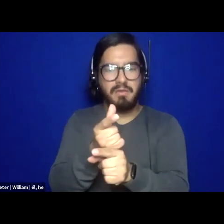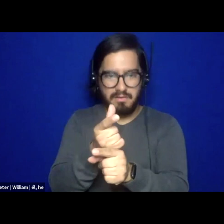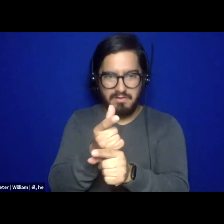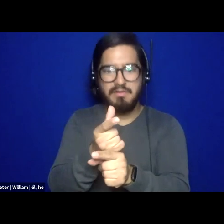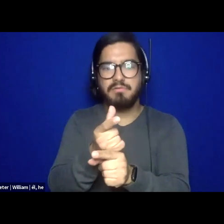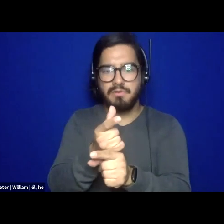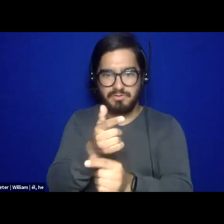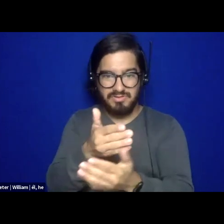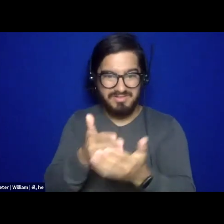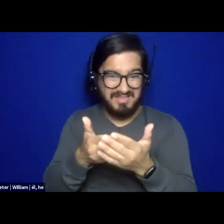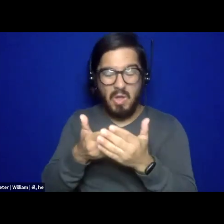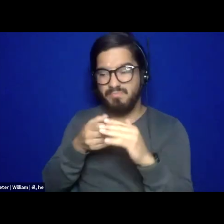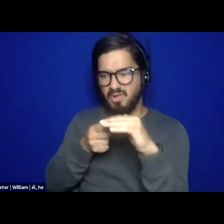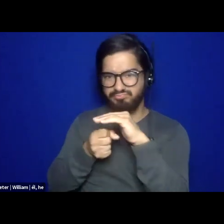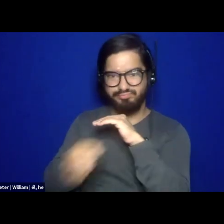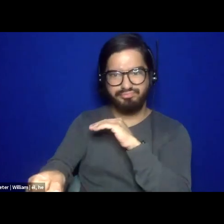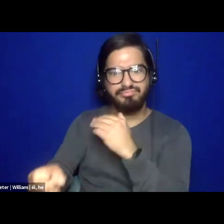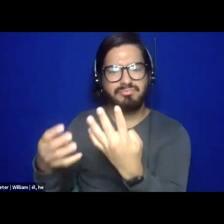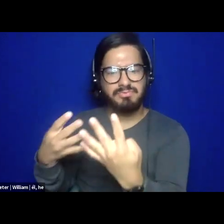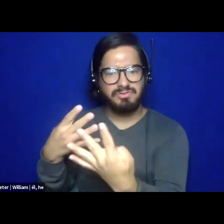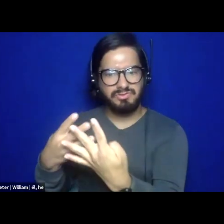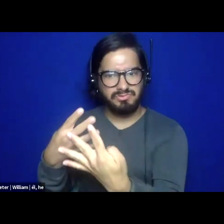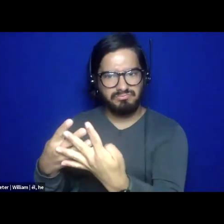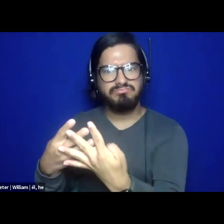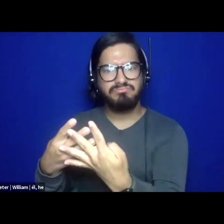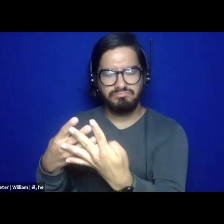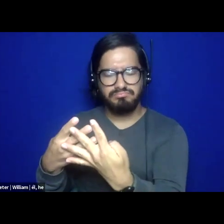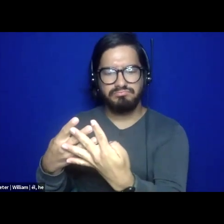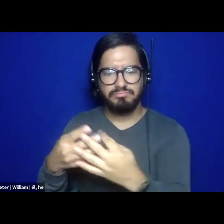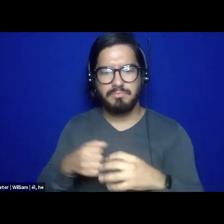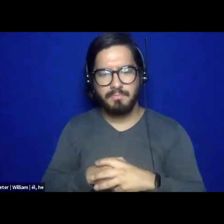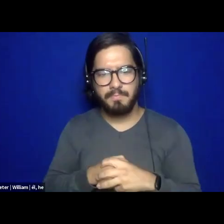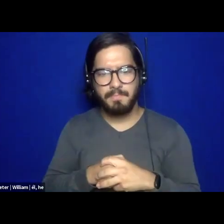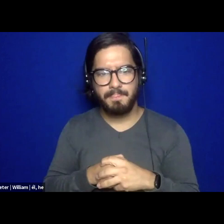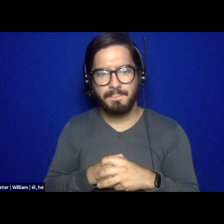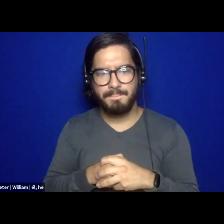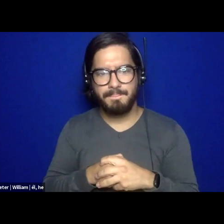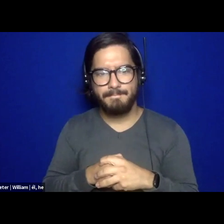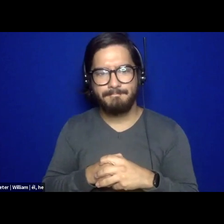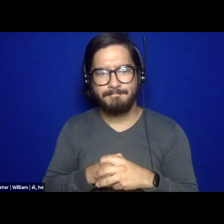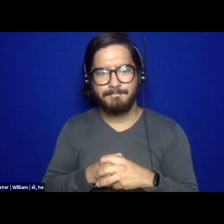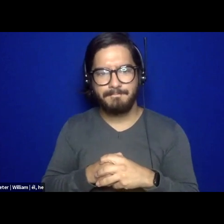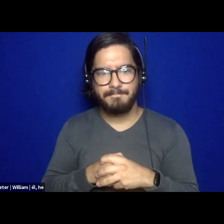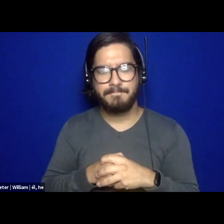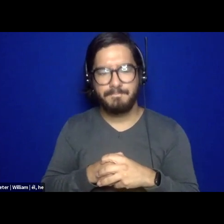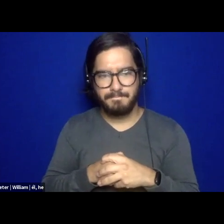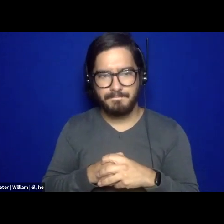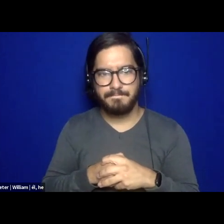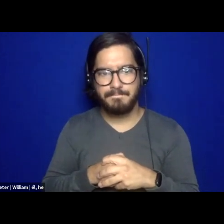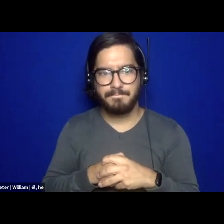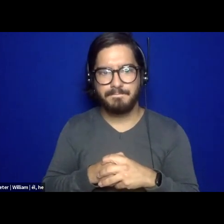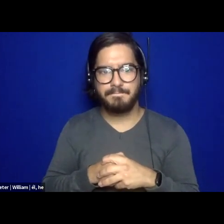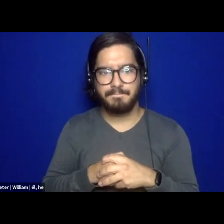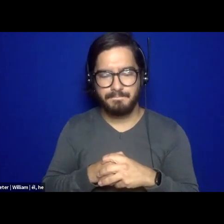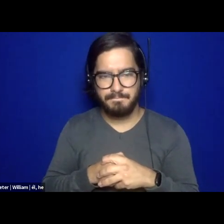prison industrial complex, um, system, and so, um, on my way out of that system,